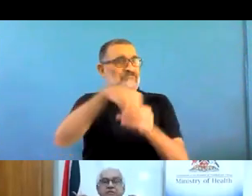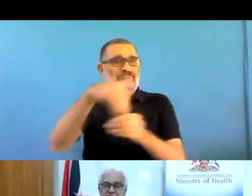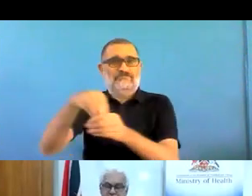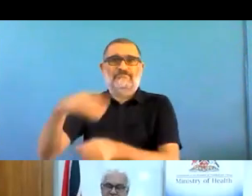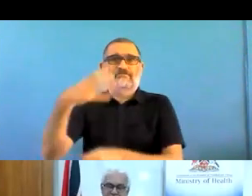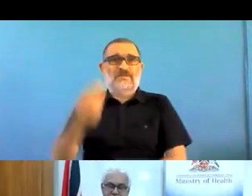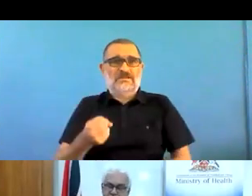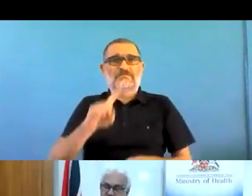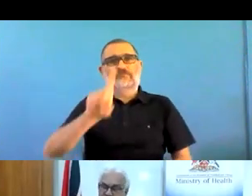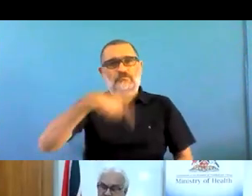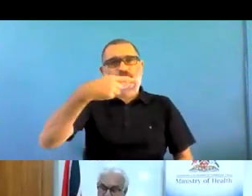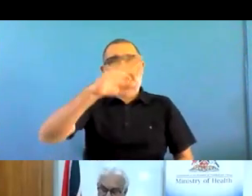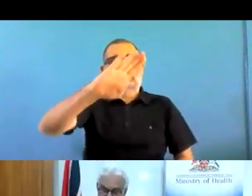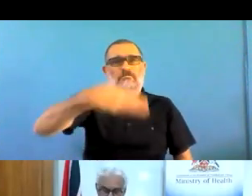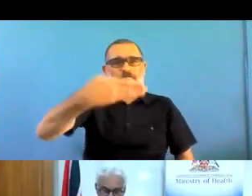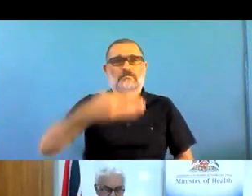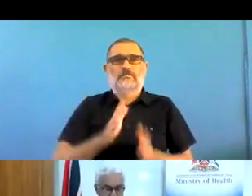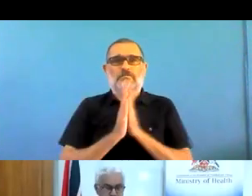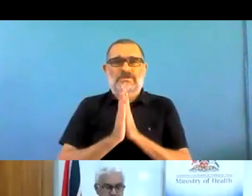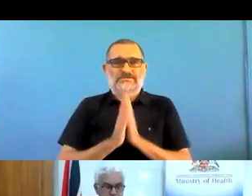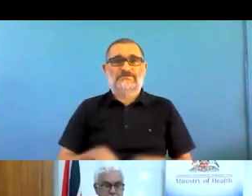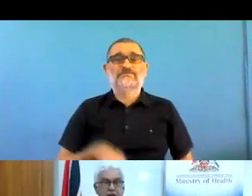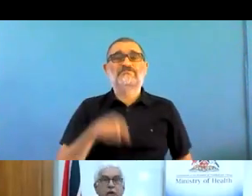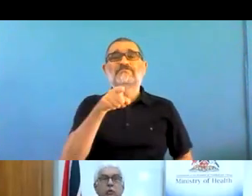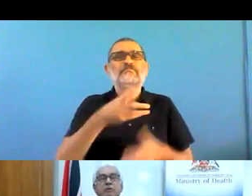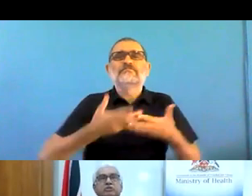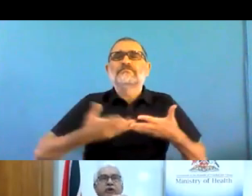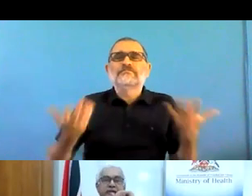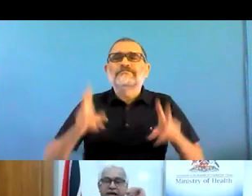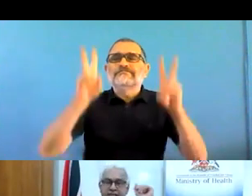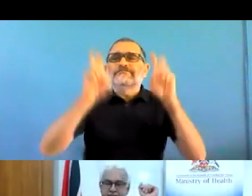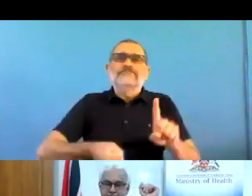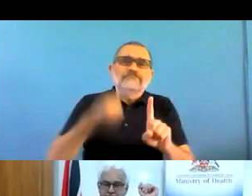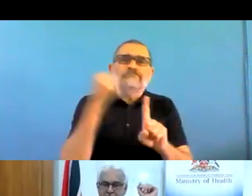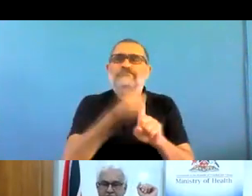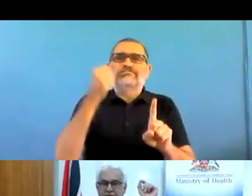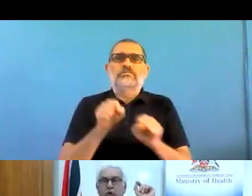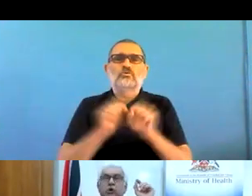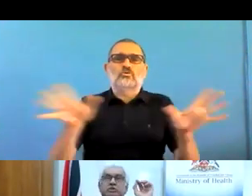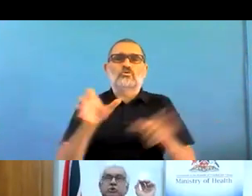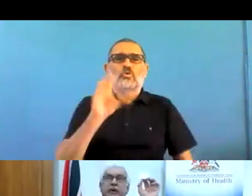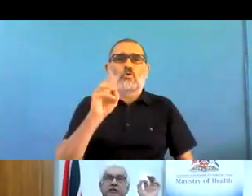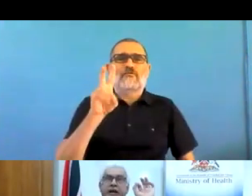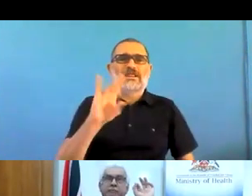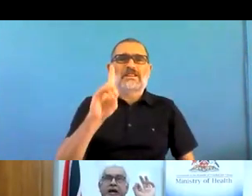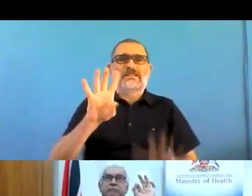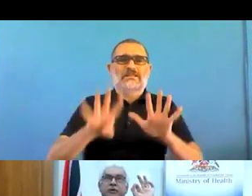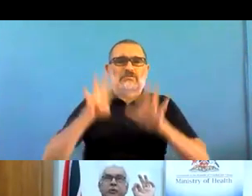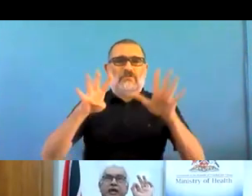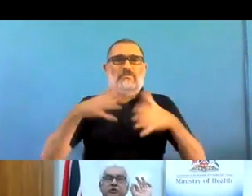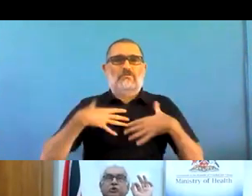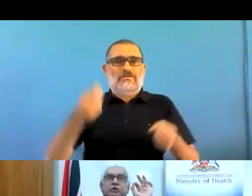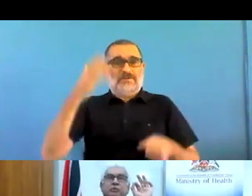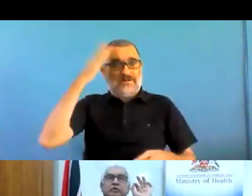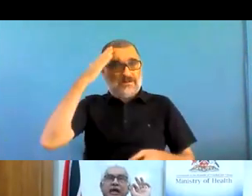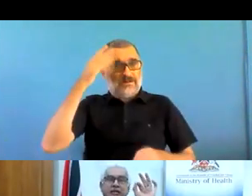health, specifically in Trinidad and Trinidad Tobago? We must recognize, and I always go back to my Bible